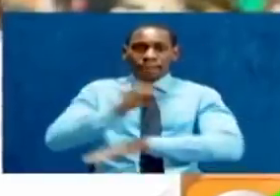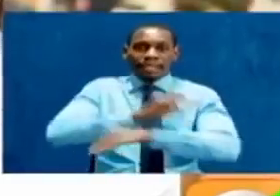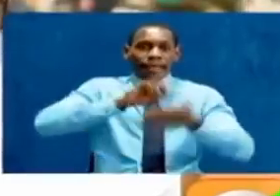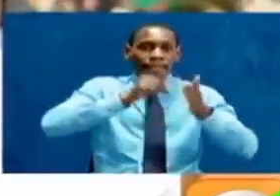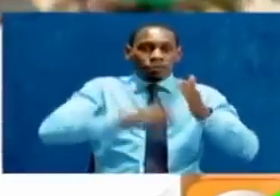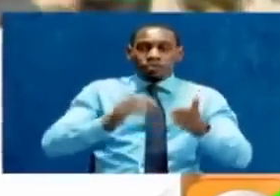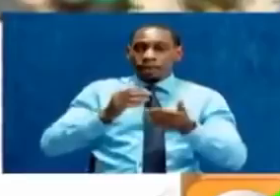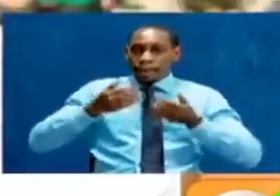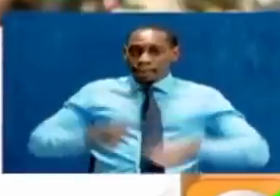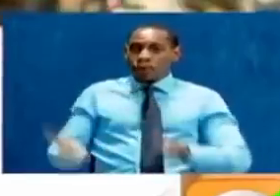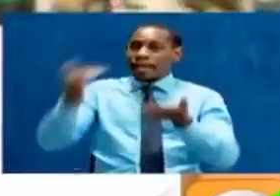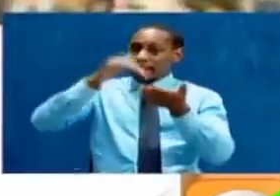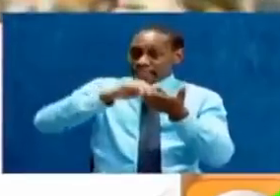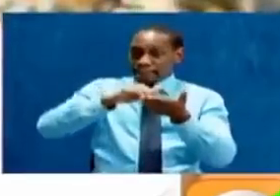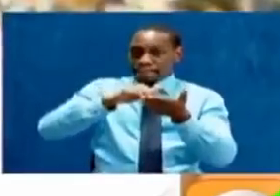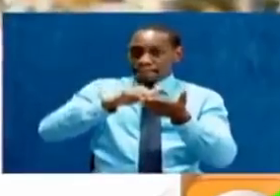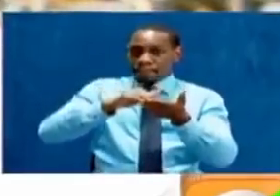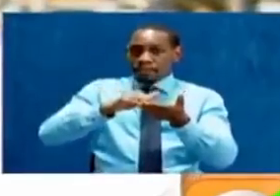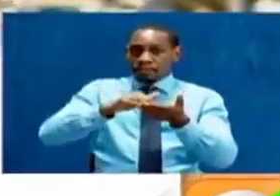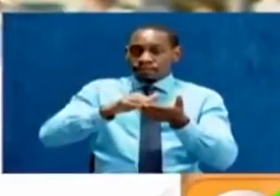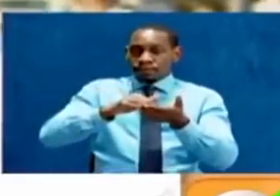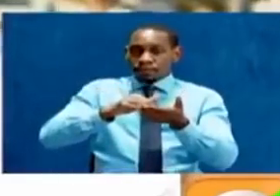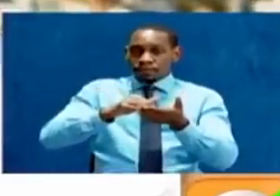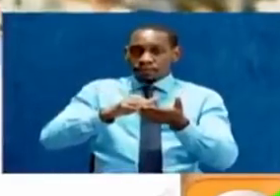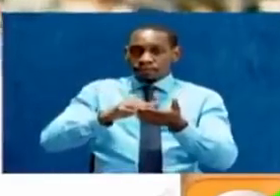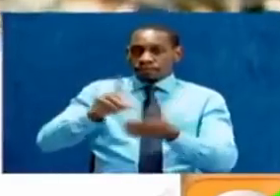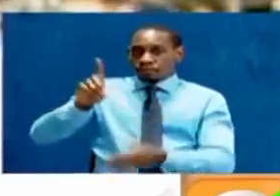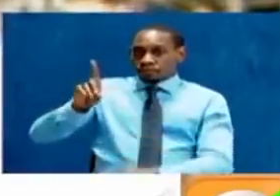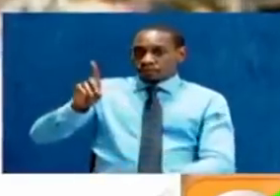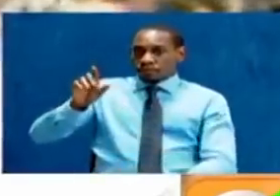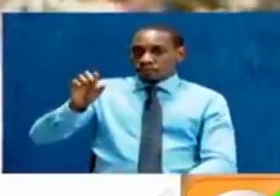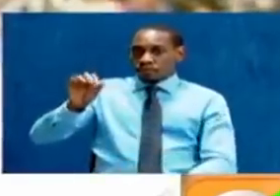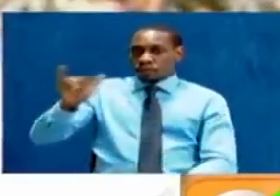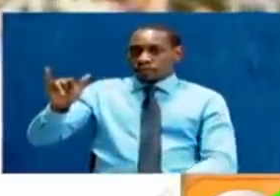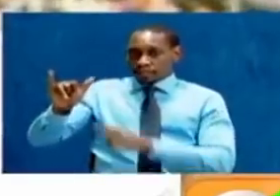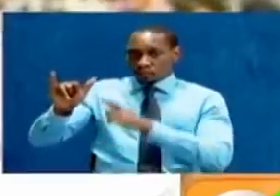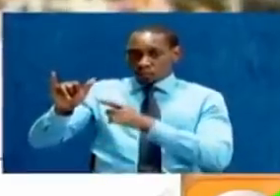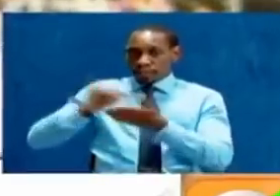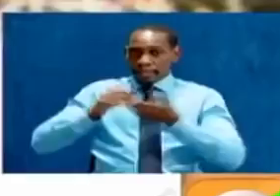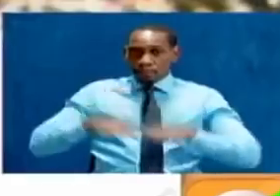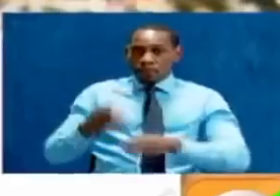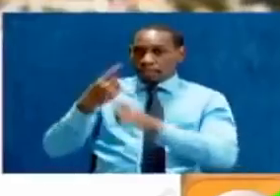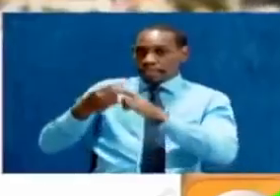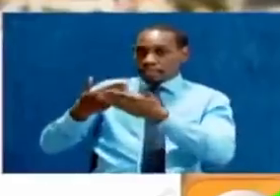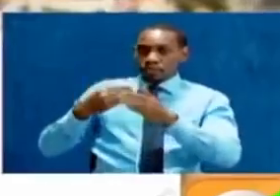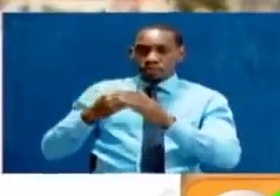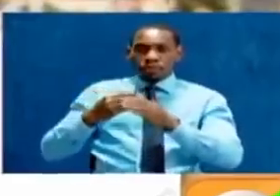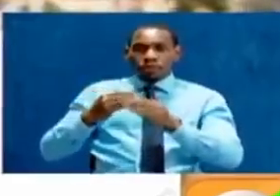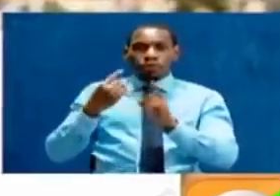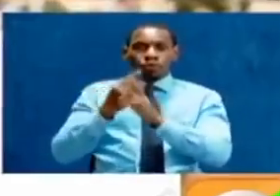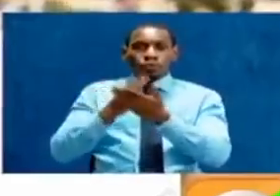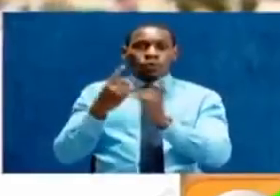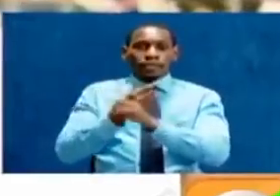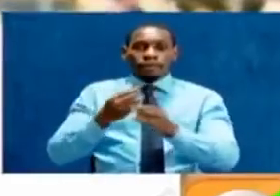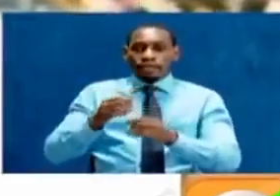this means that I was born again, because this is not the dotty that was born years ago. This is a new dotty.